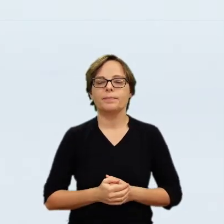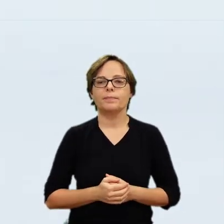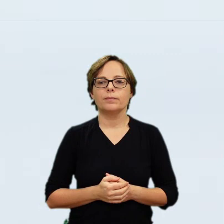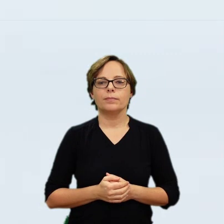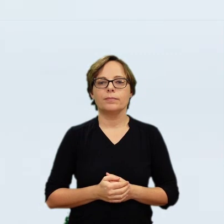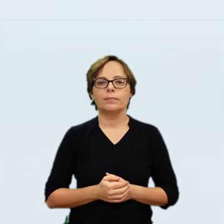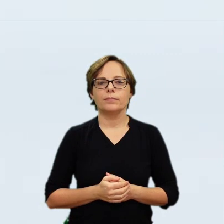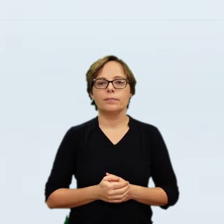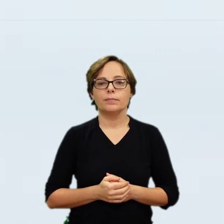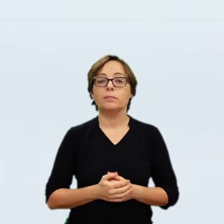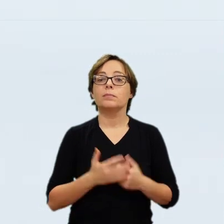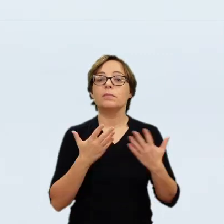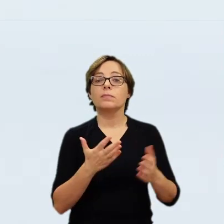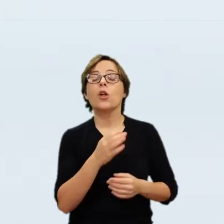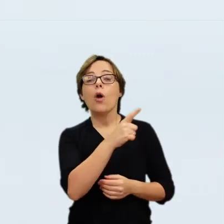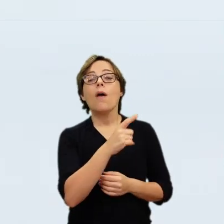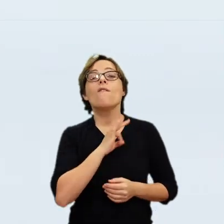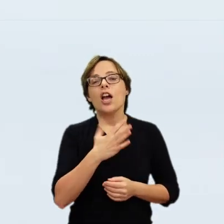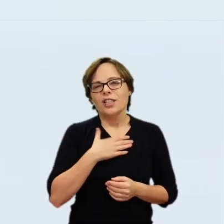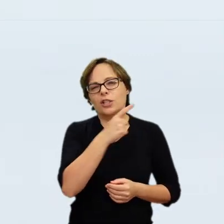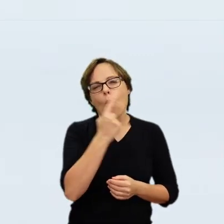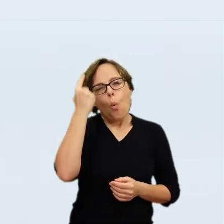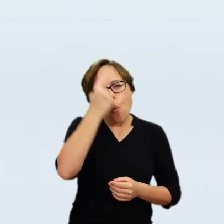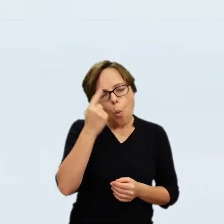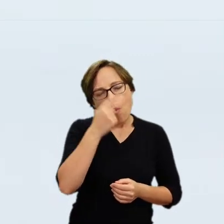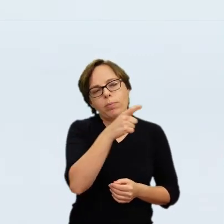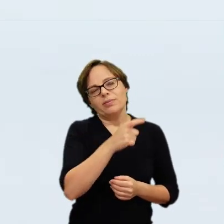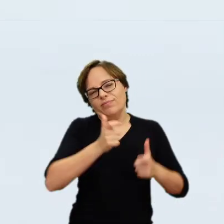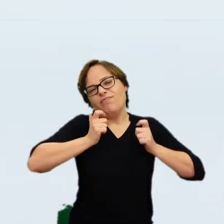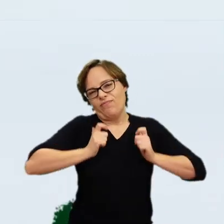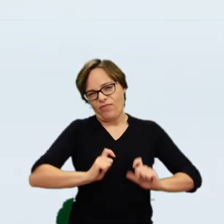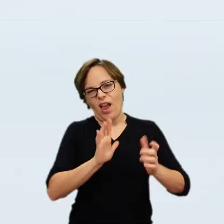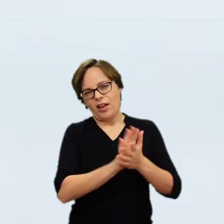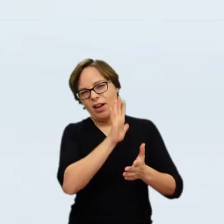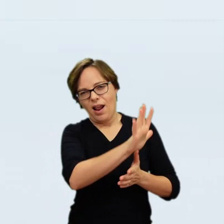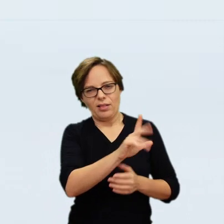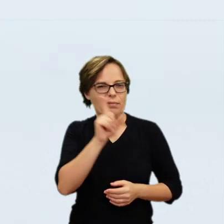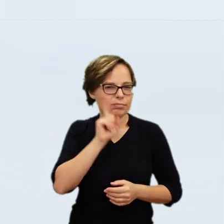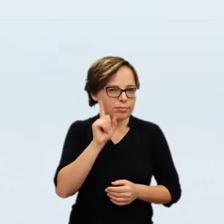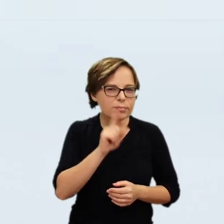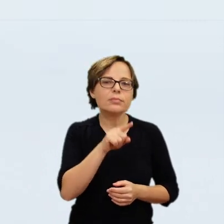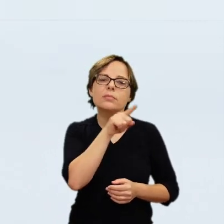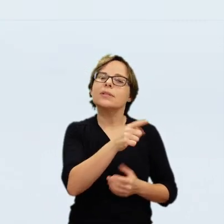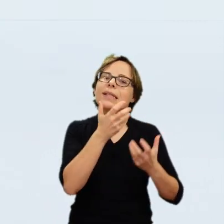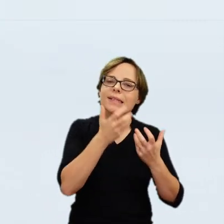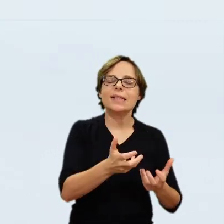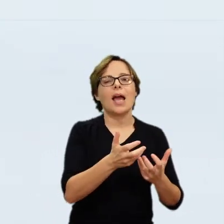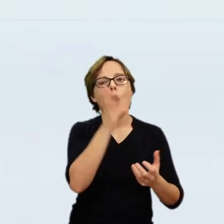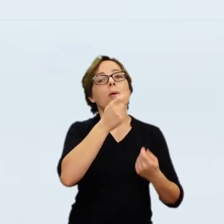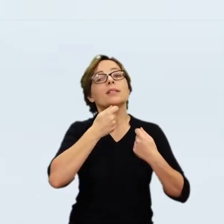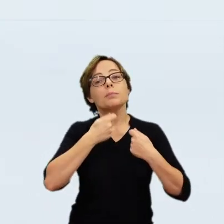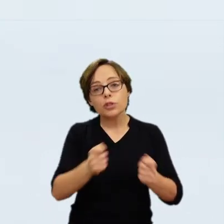the painting belonged to the fourth generation of the Tarnowski family, to Jan and Valeria's great-grandson, Gisław.